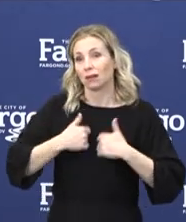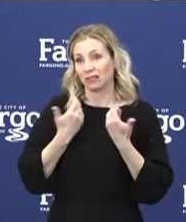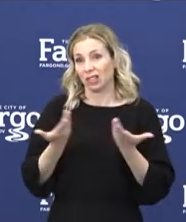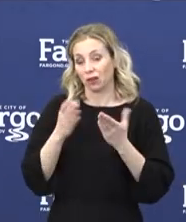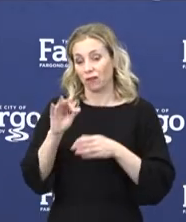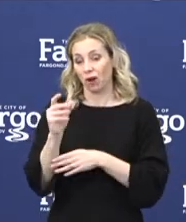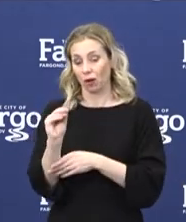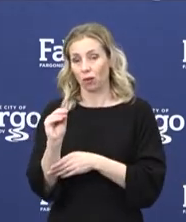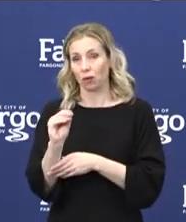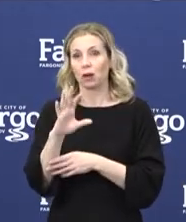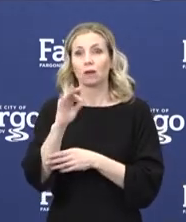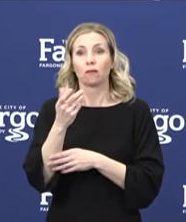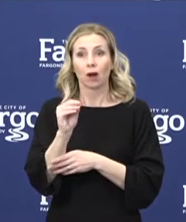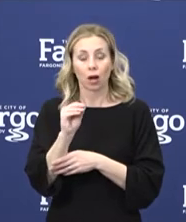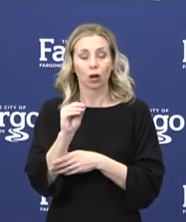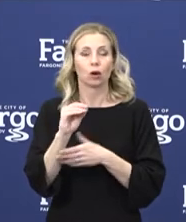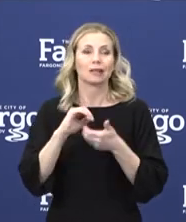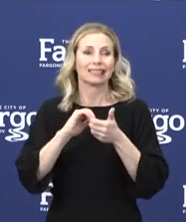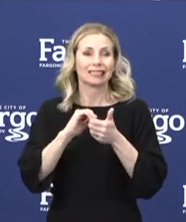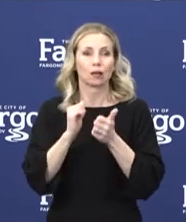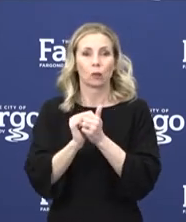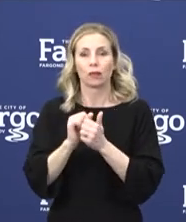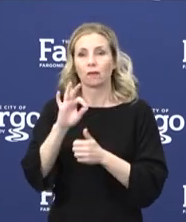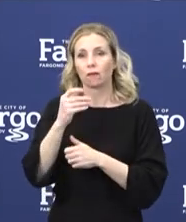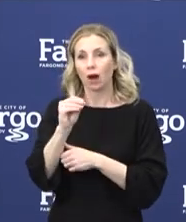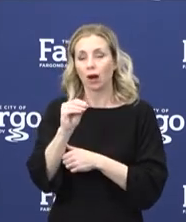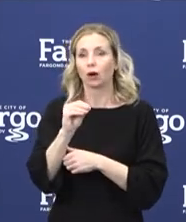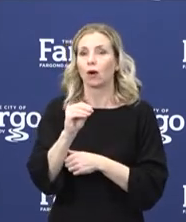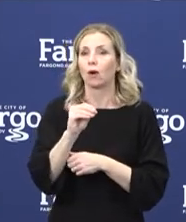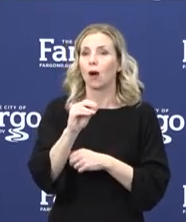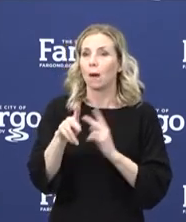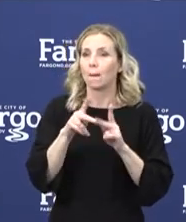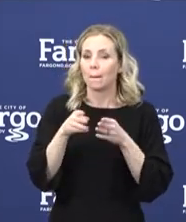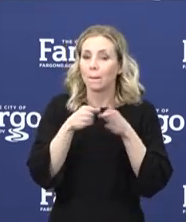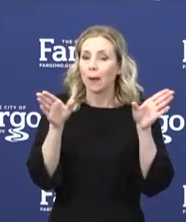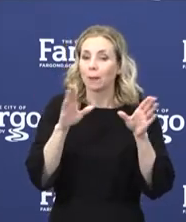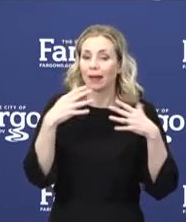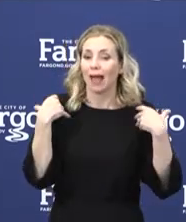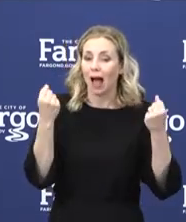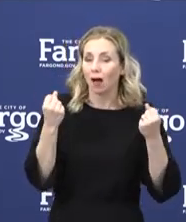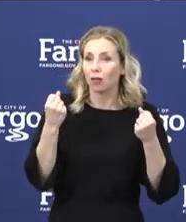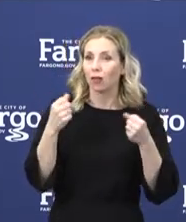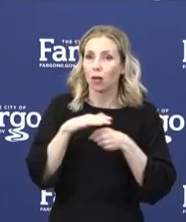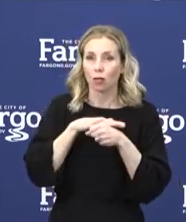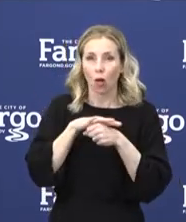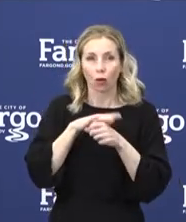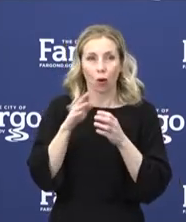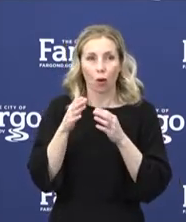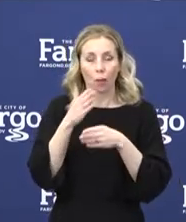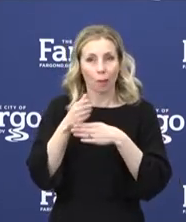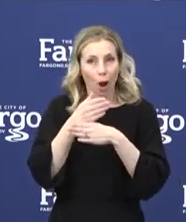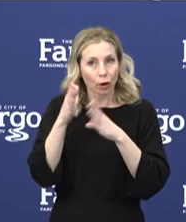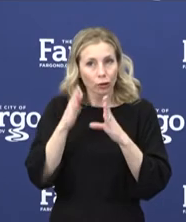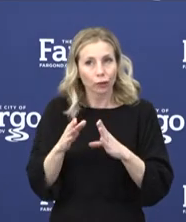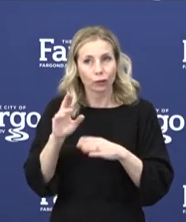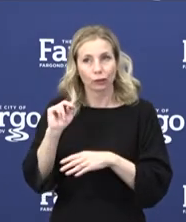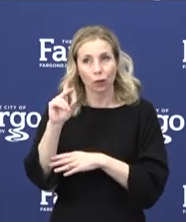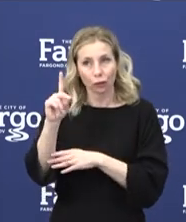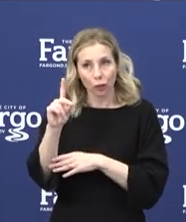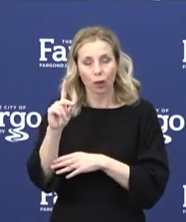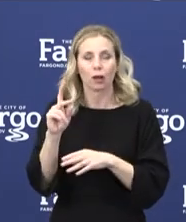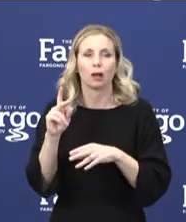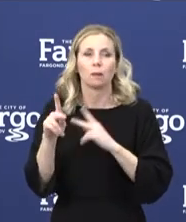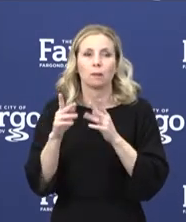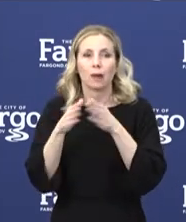is collaborating with Fargo Cast Public Health, our local government partners, partners of the North Dakota Department of Health, the North Dakota Department